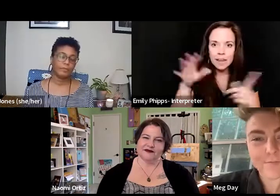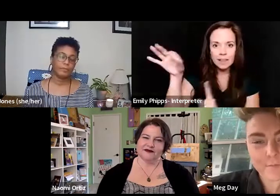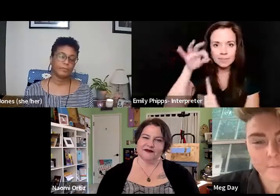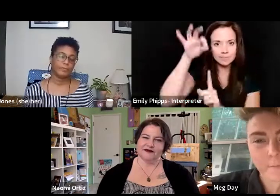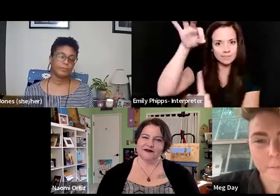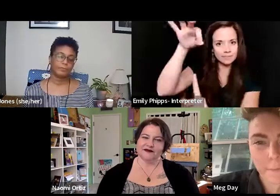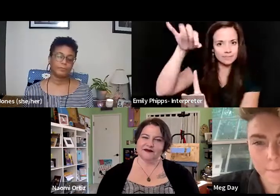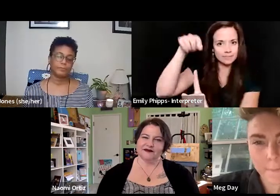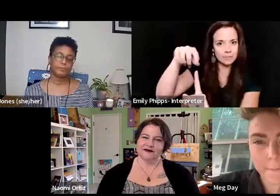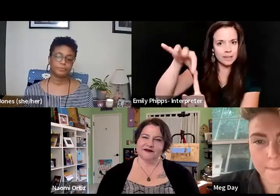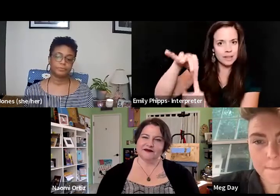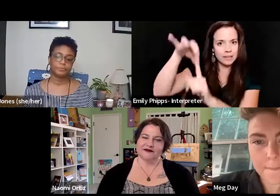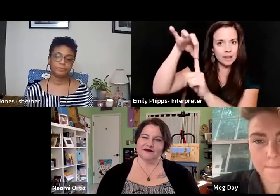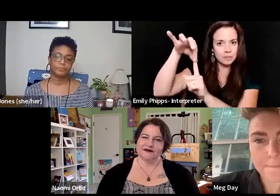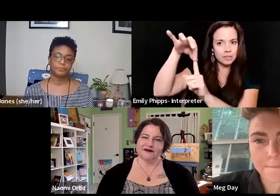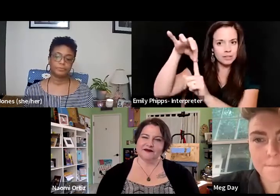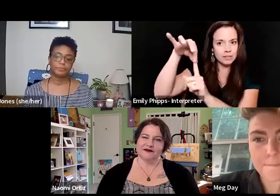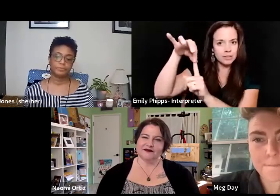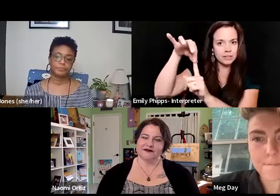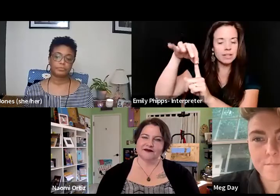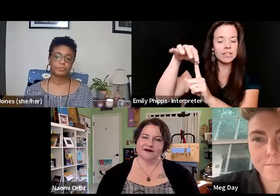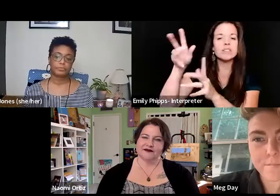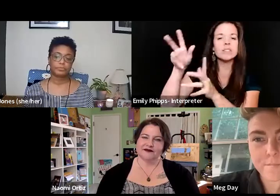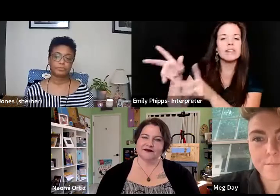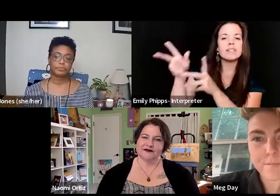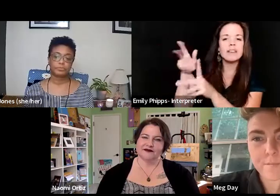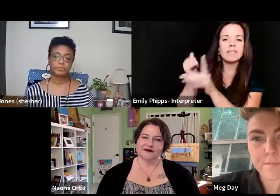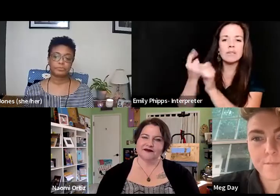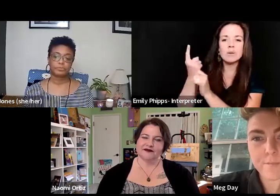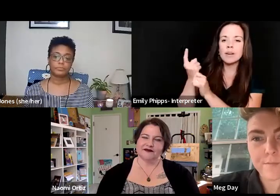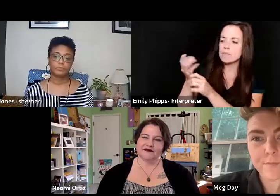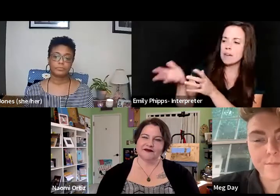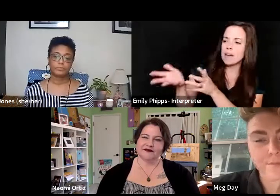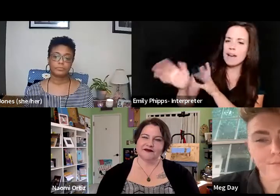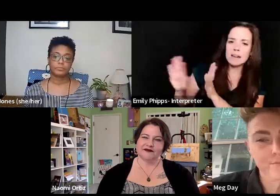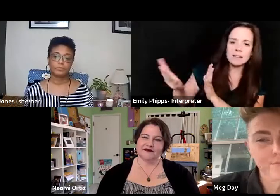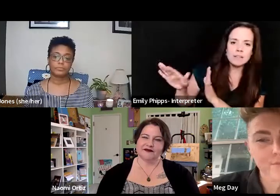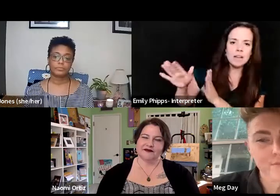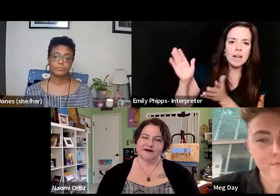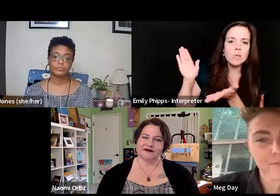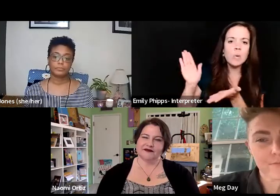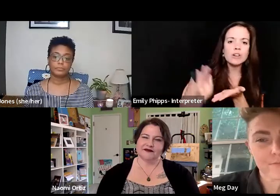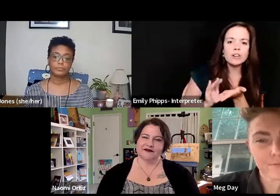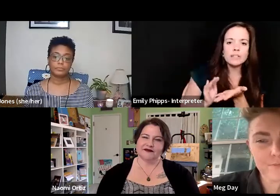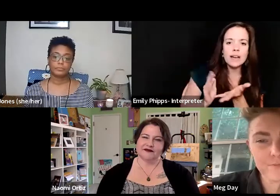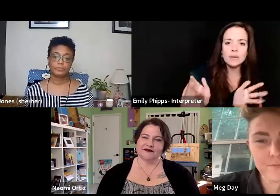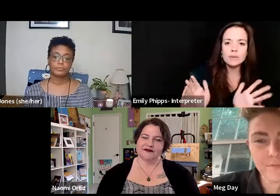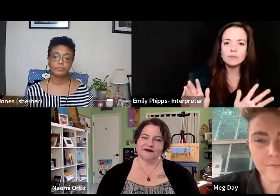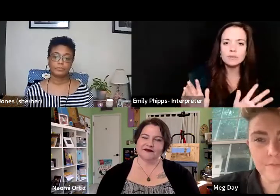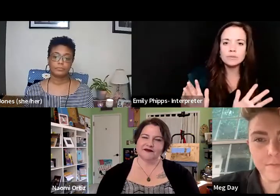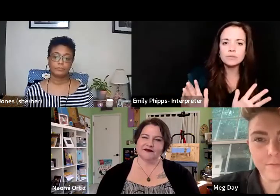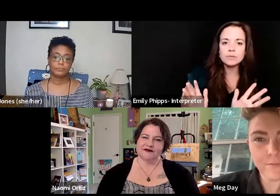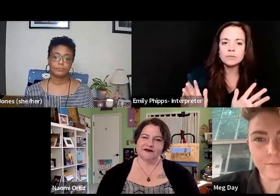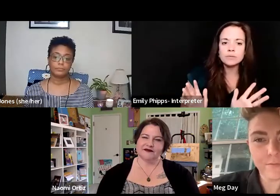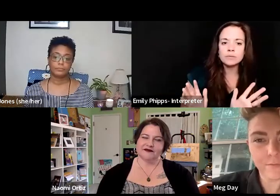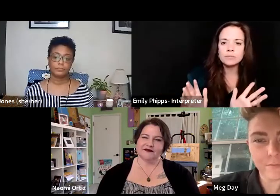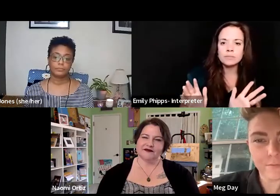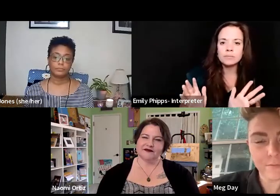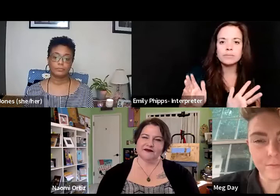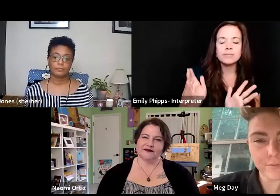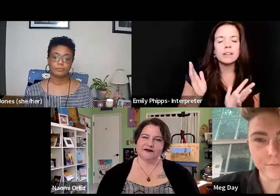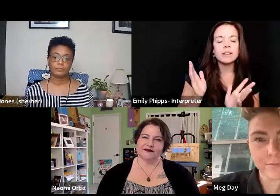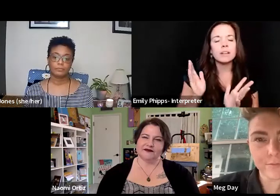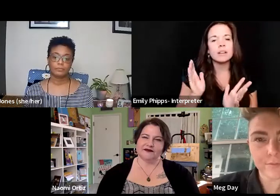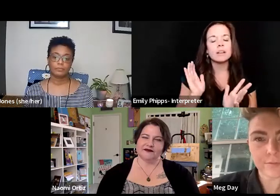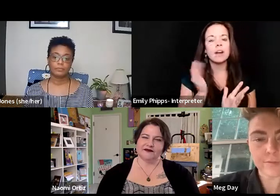exception. You just have to leave everyone else behind, and you have to water it down. And, I mean, I think in some ways, our lack of